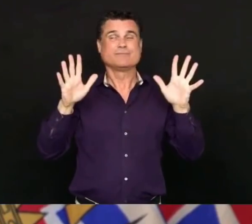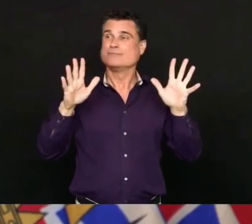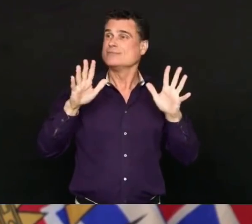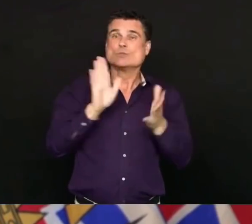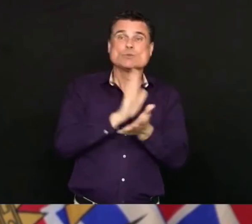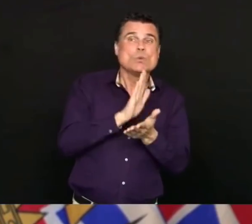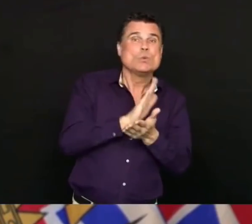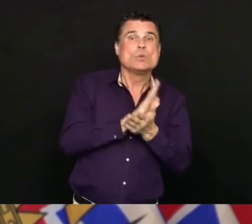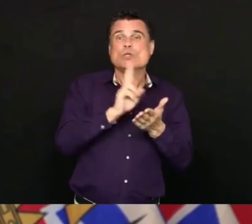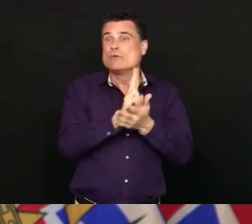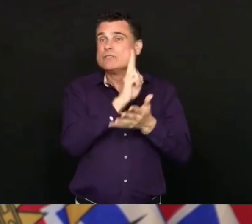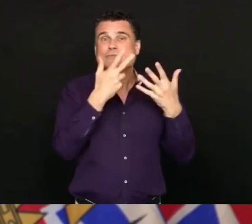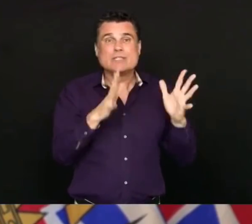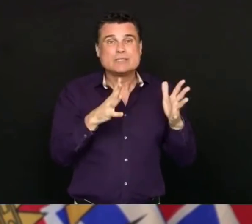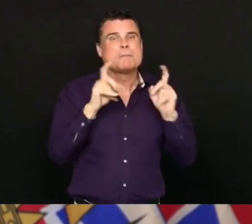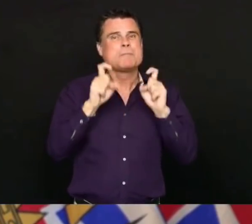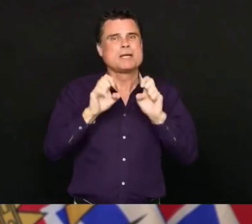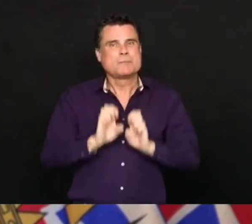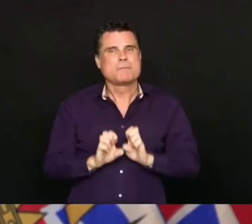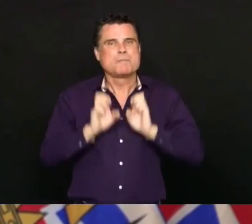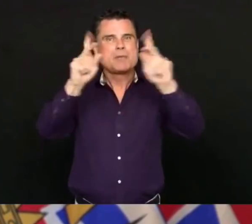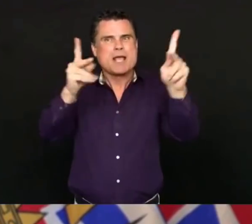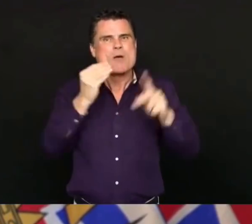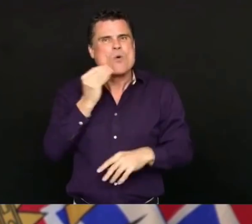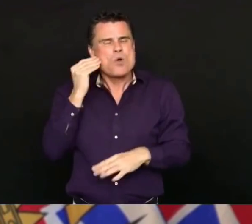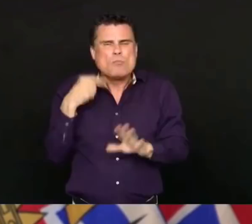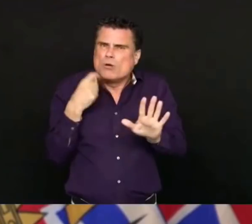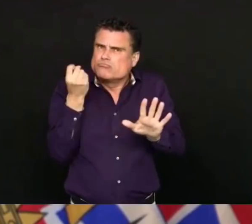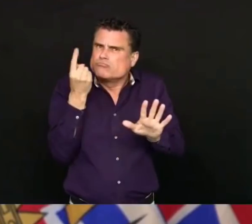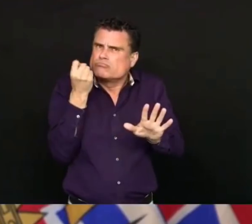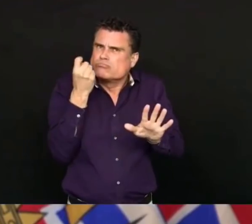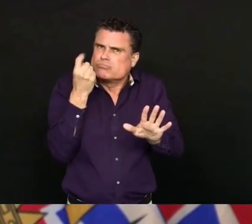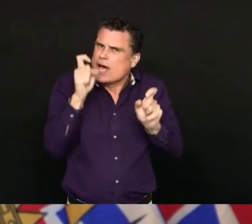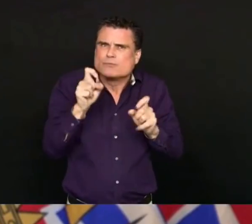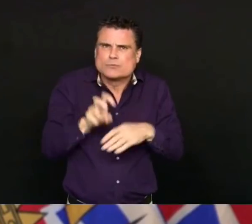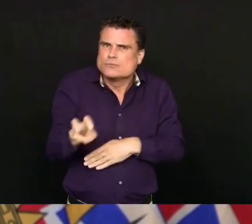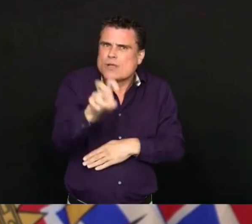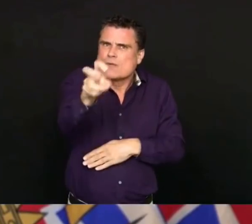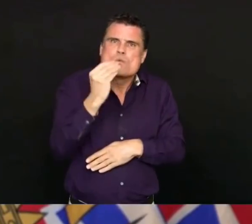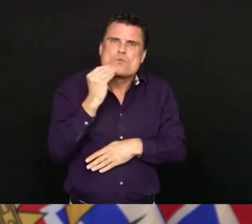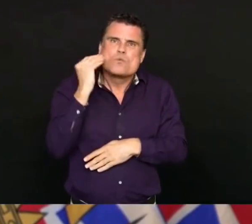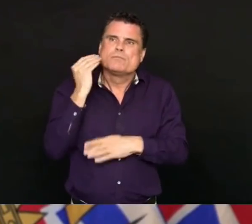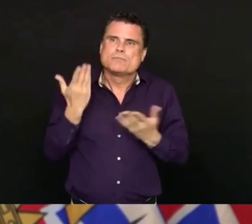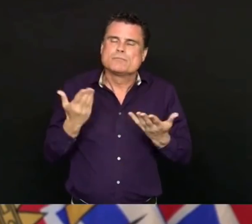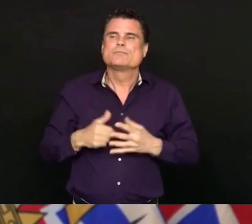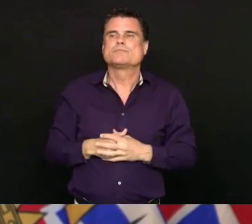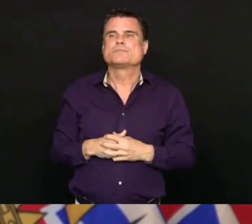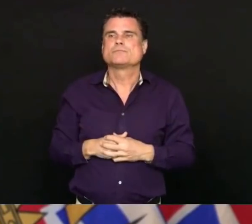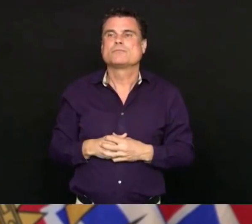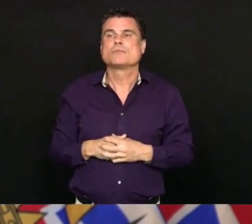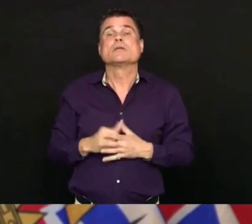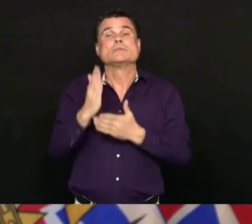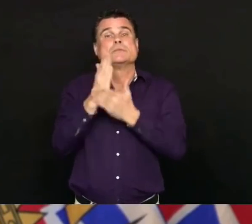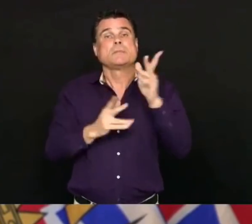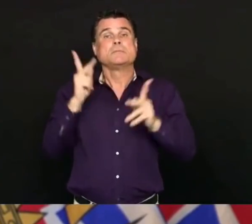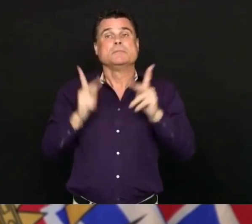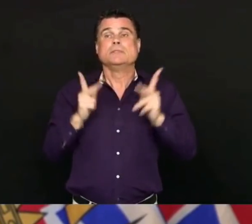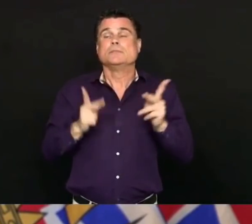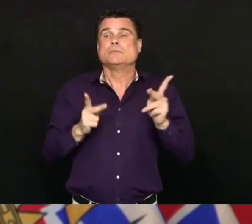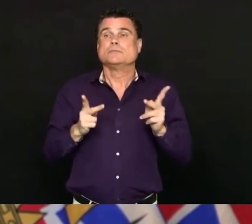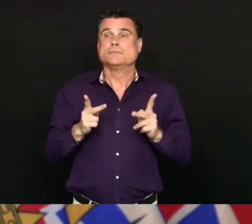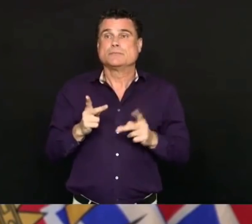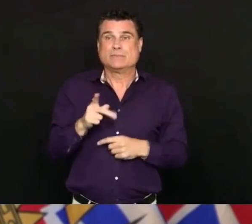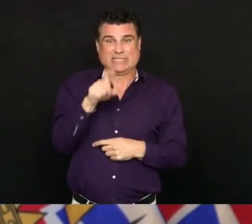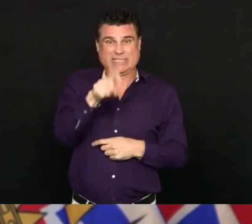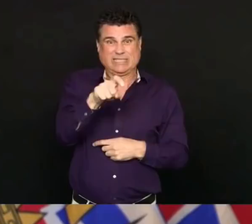than one location. And that means at the start and the end of their week, they may need to be on the road. But I thank